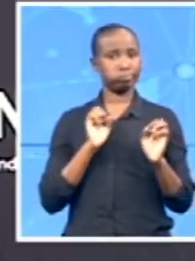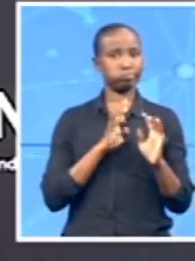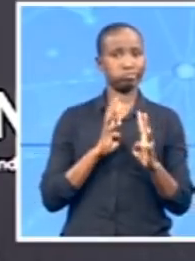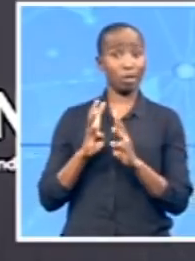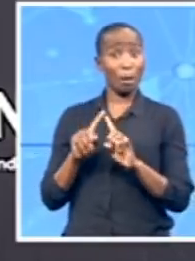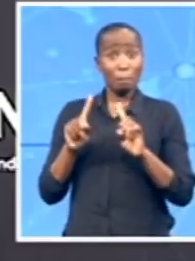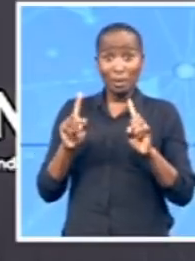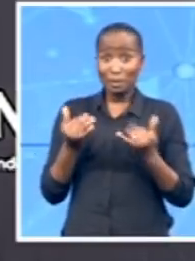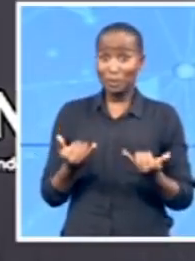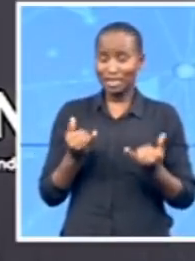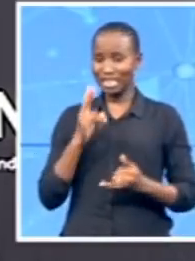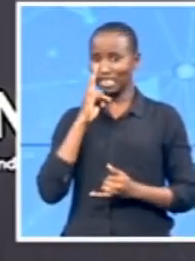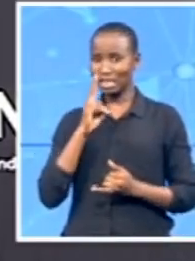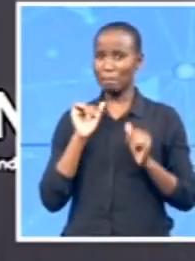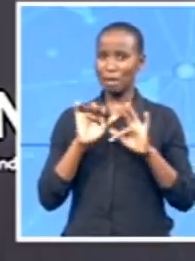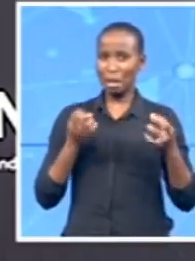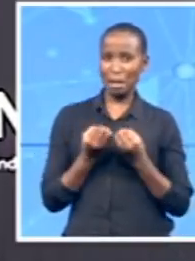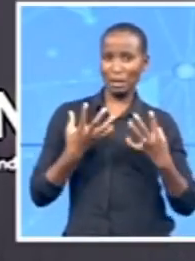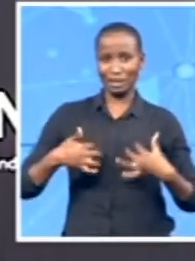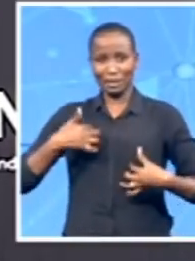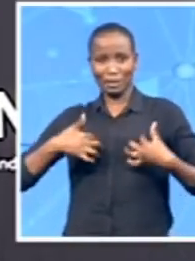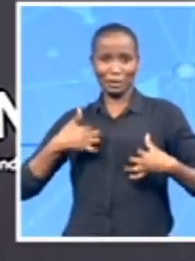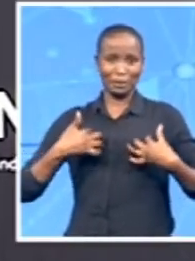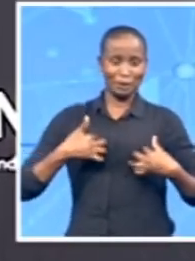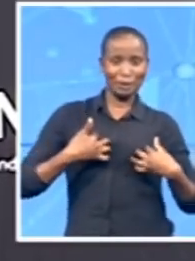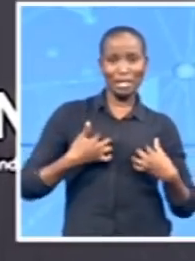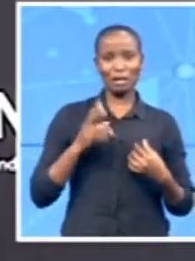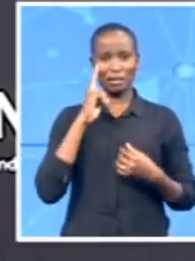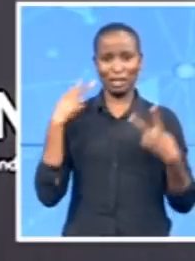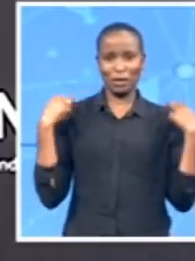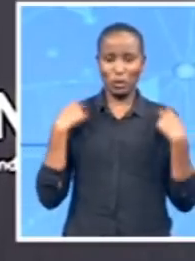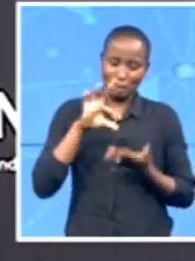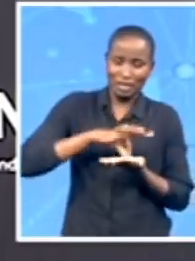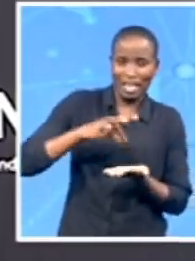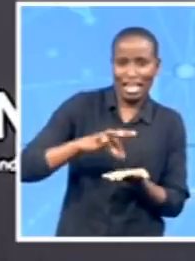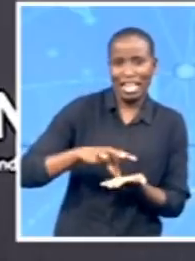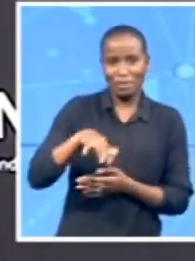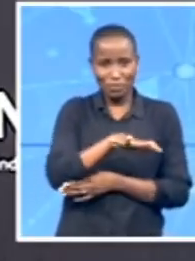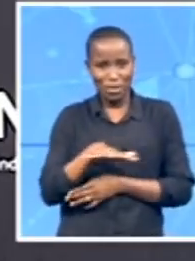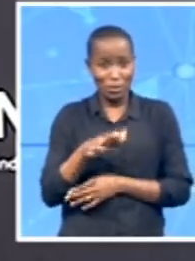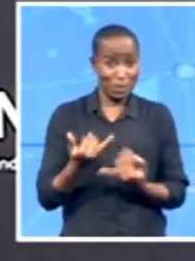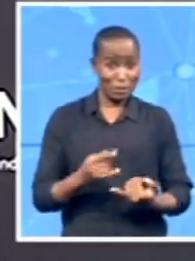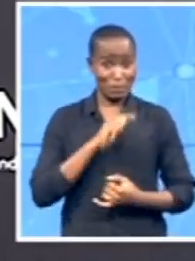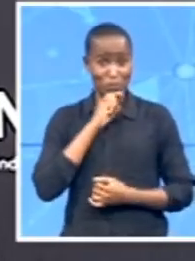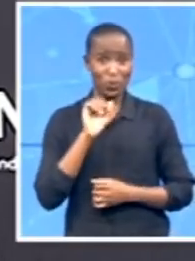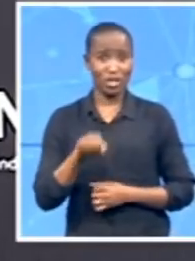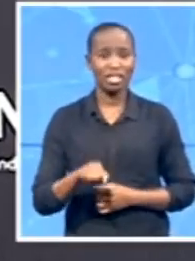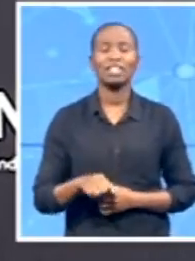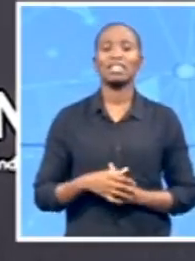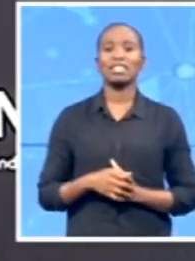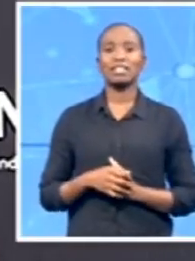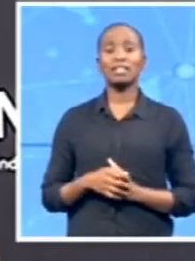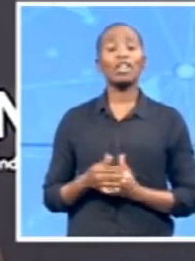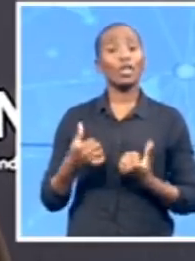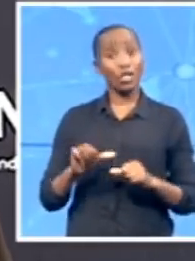a security sweep being done at the venue this morning ahead of the acting Chief Justice Raymond Zondo.